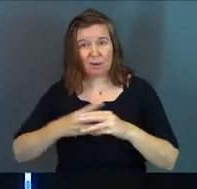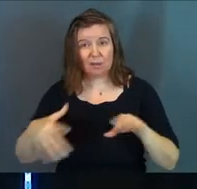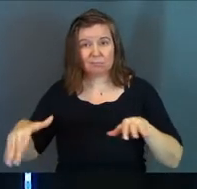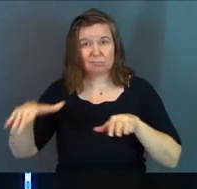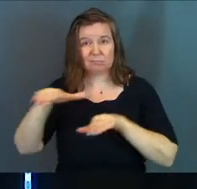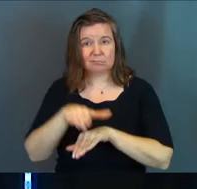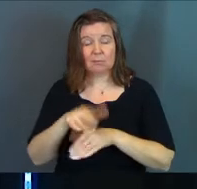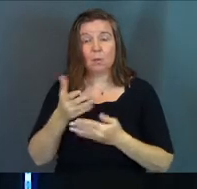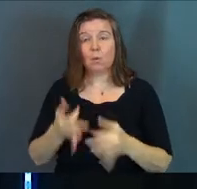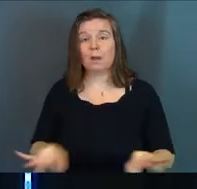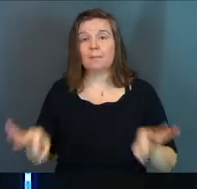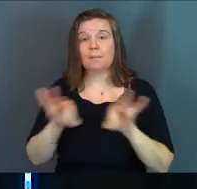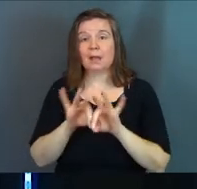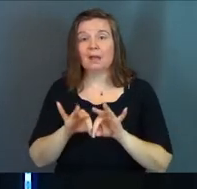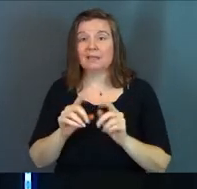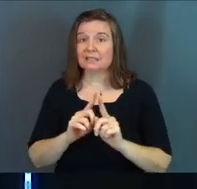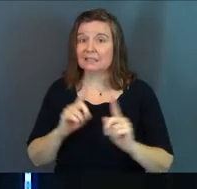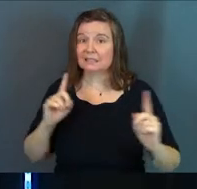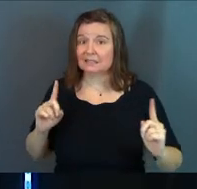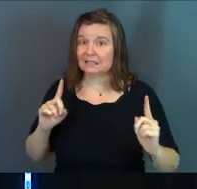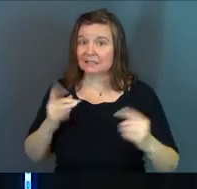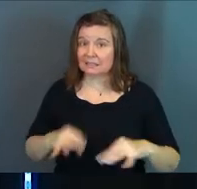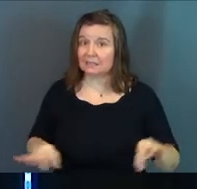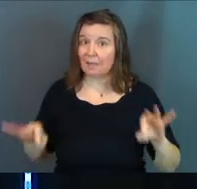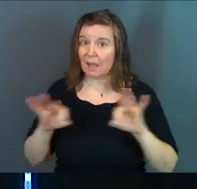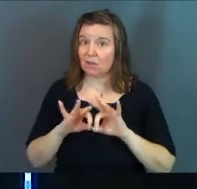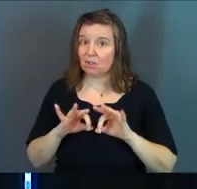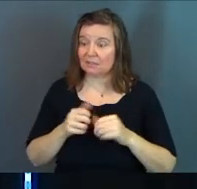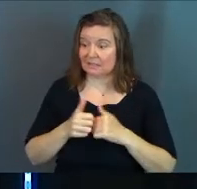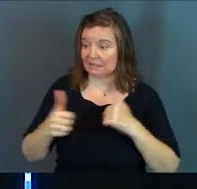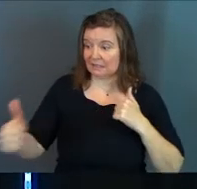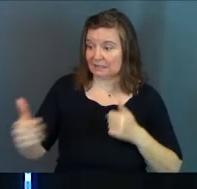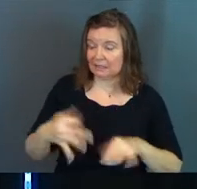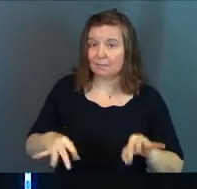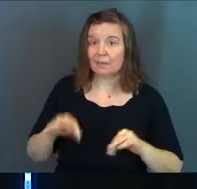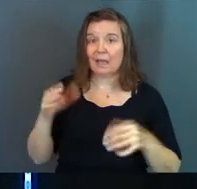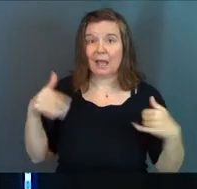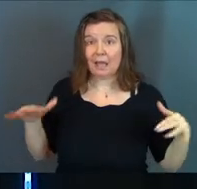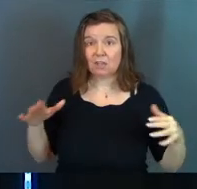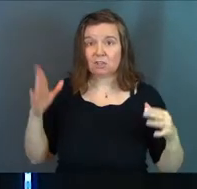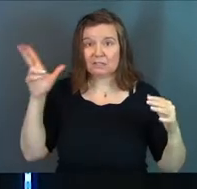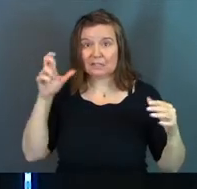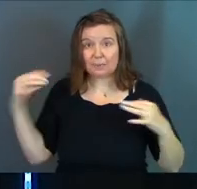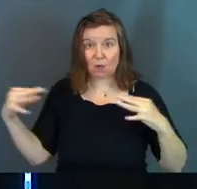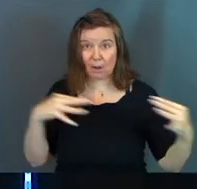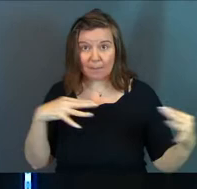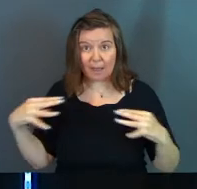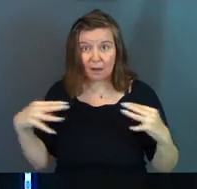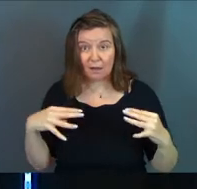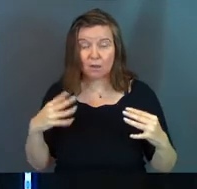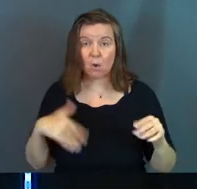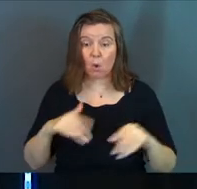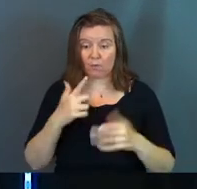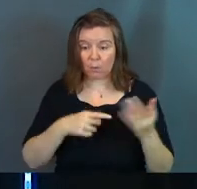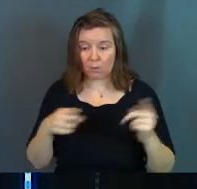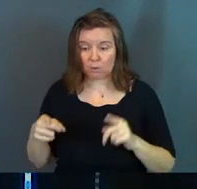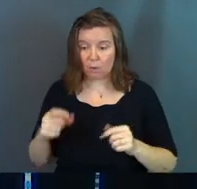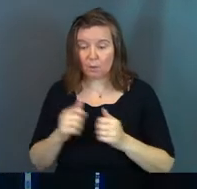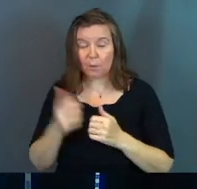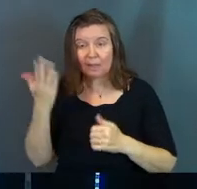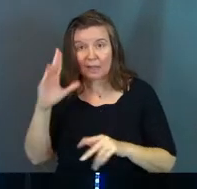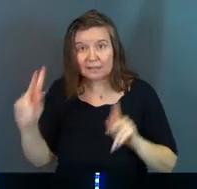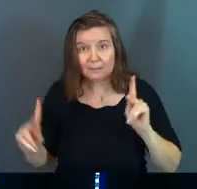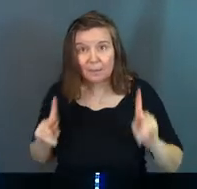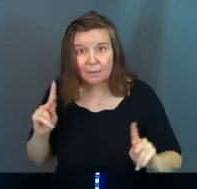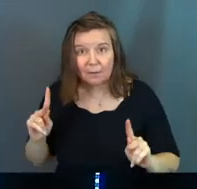And what matters? Distance matters. Angels and demons are in a battle over what's going on with